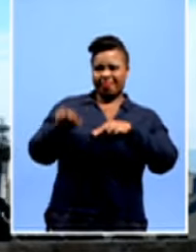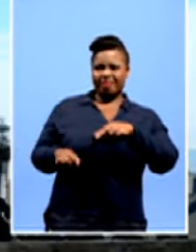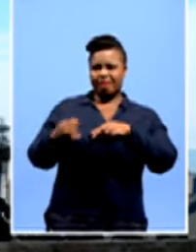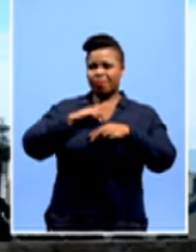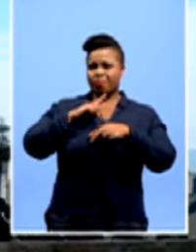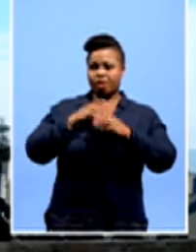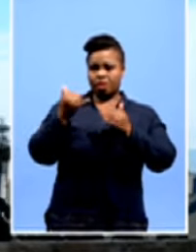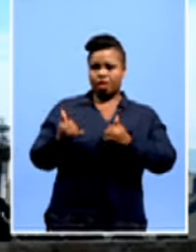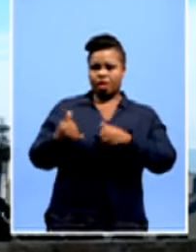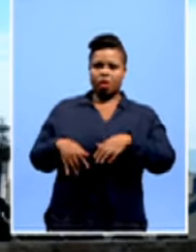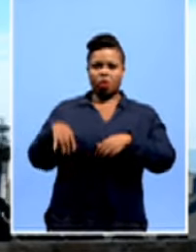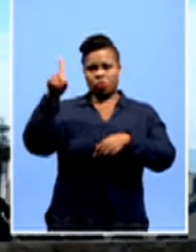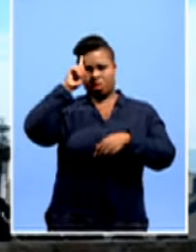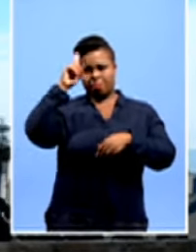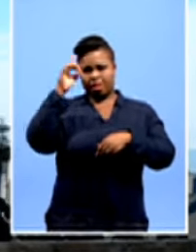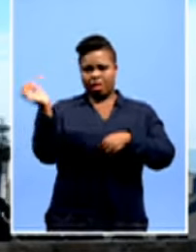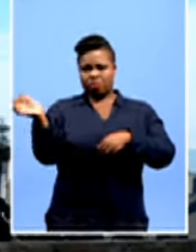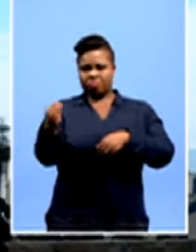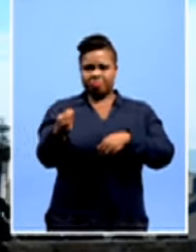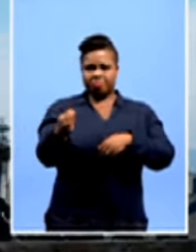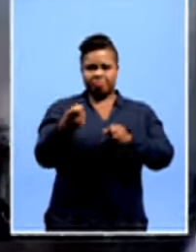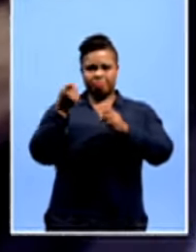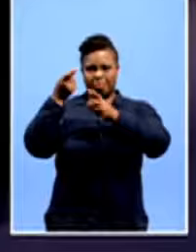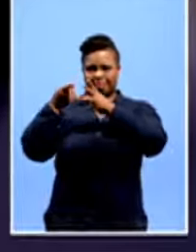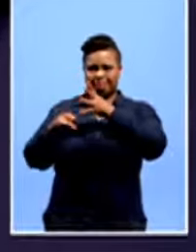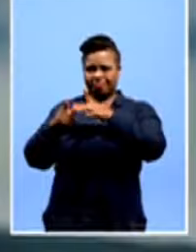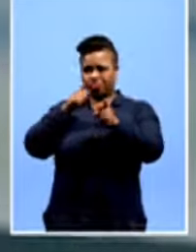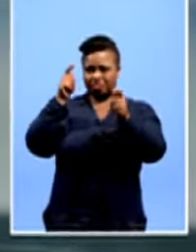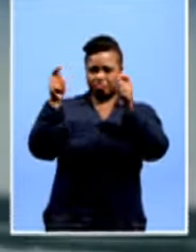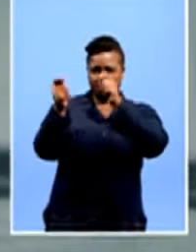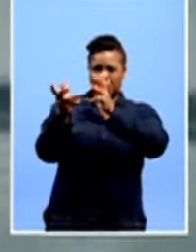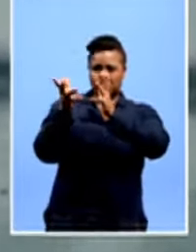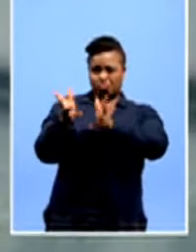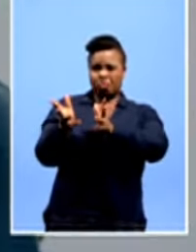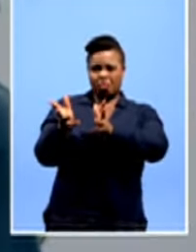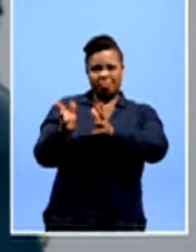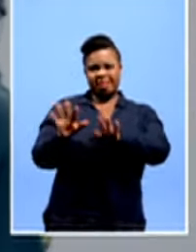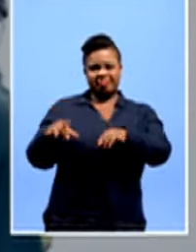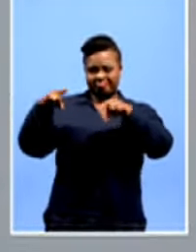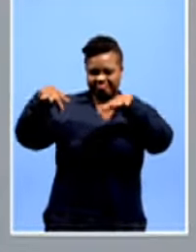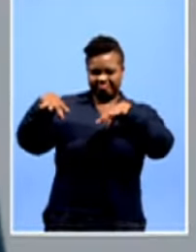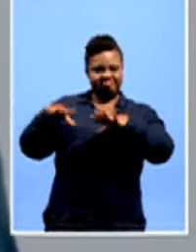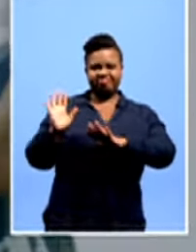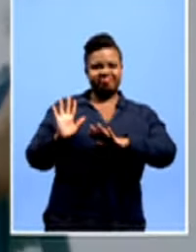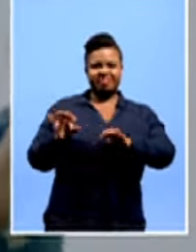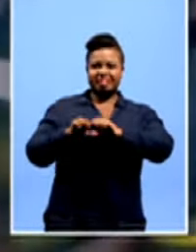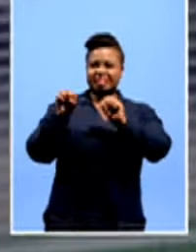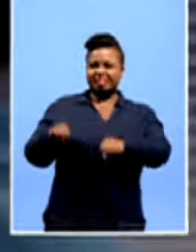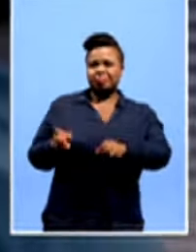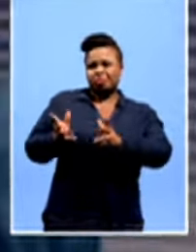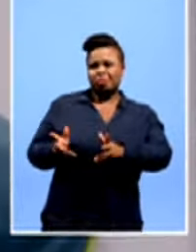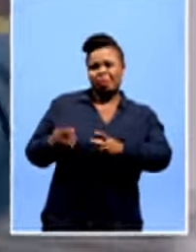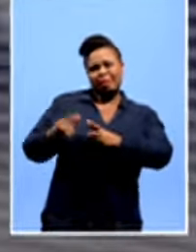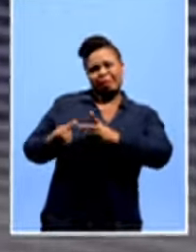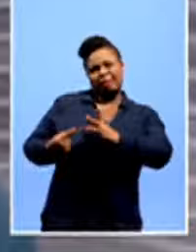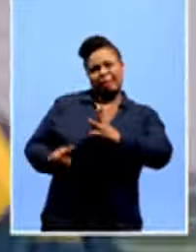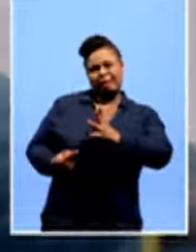kind of, you know, objectives of transformation that are put in place, that it should be quota system, there should